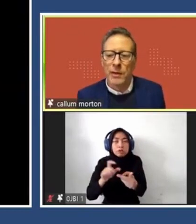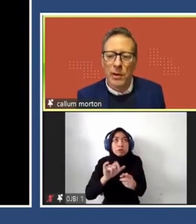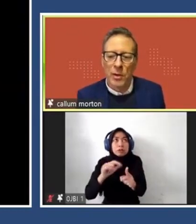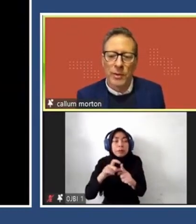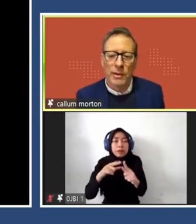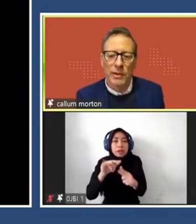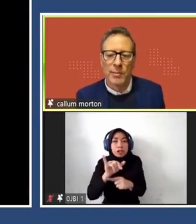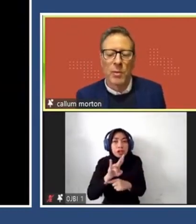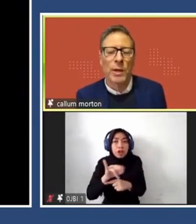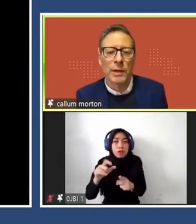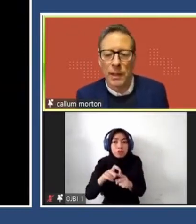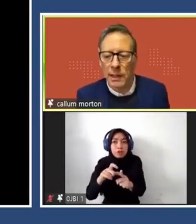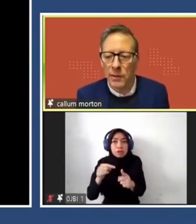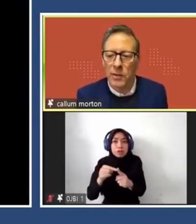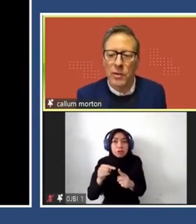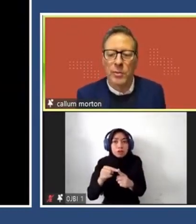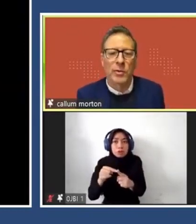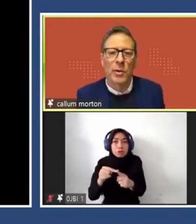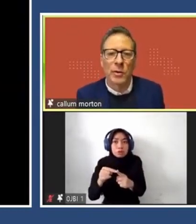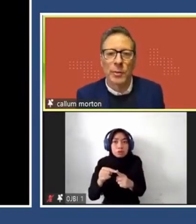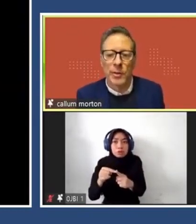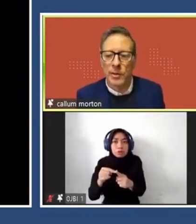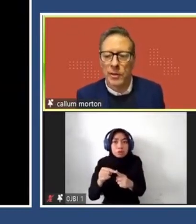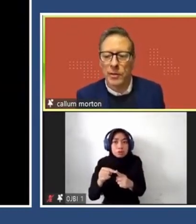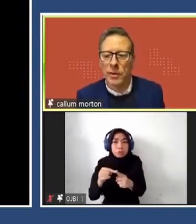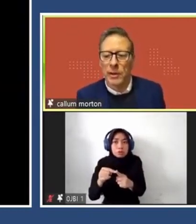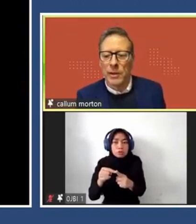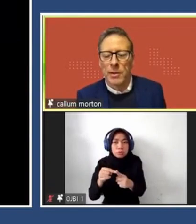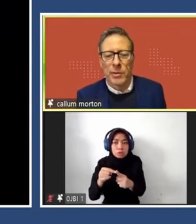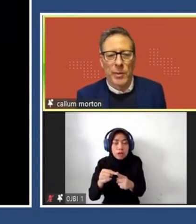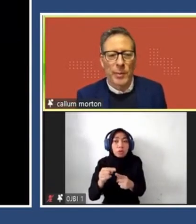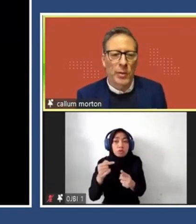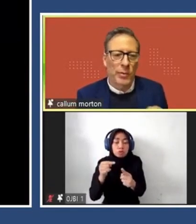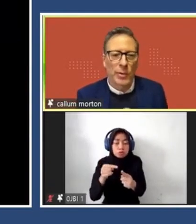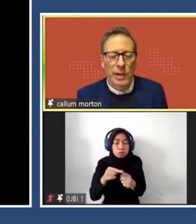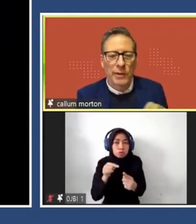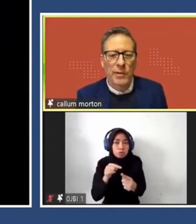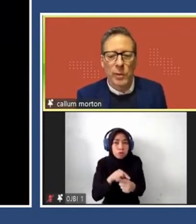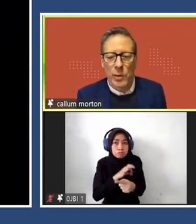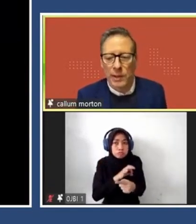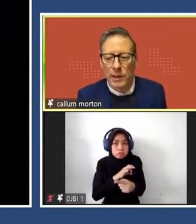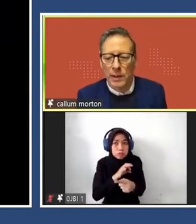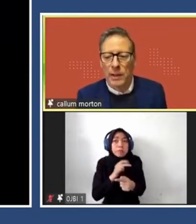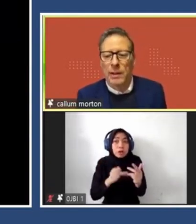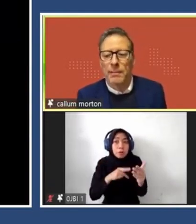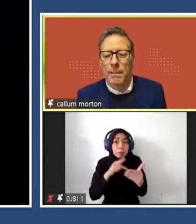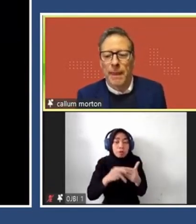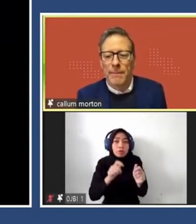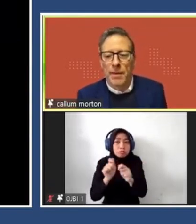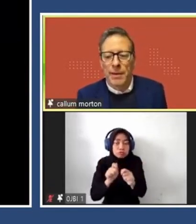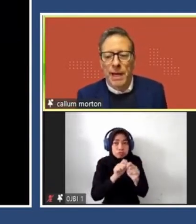termite behaviour in the hope that the insects might one day lead to humans to gold deposits. So it was a proposal to kind of exploit